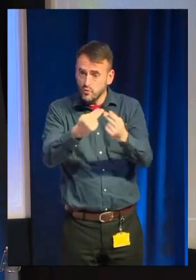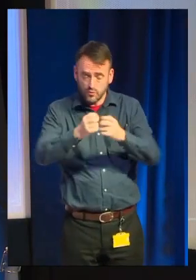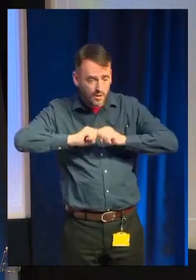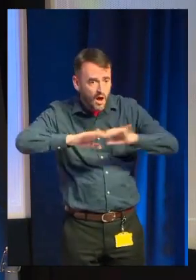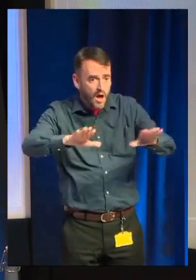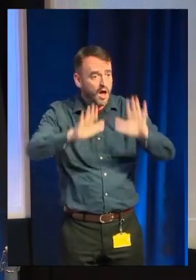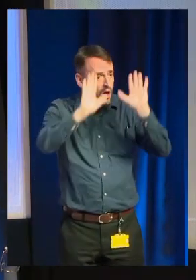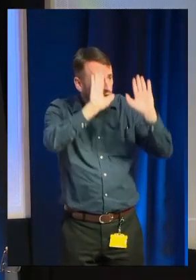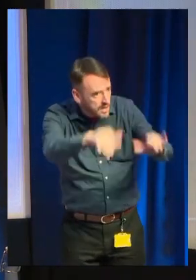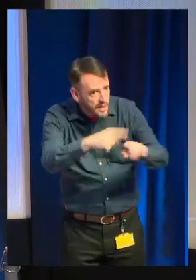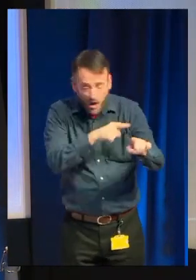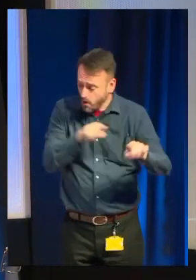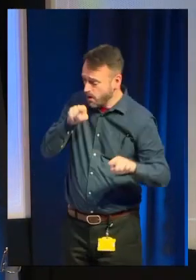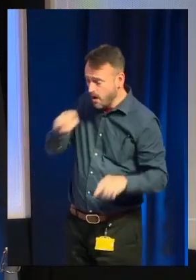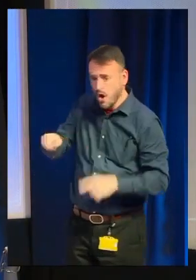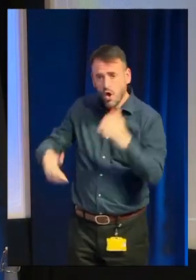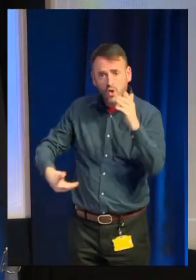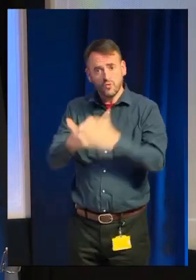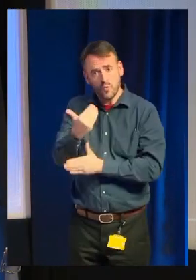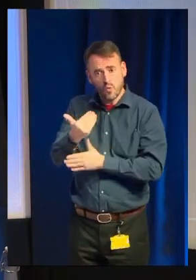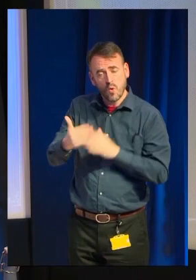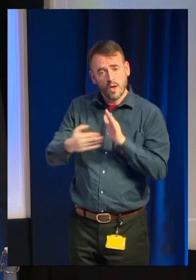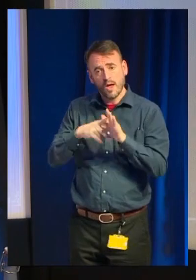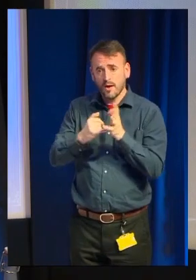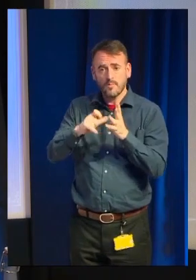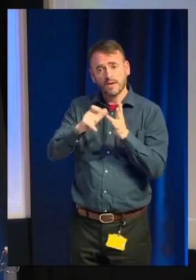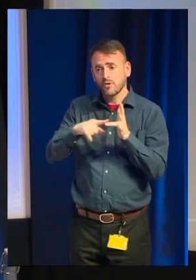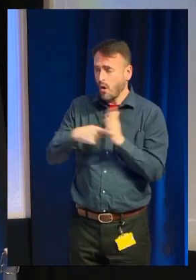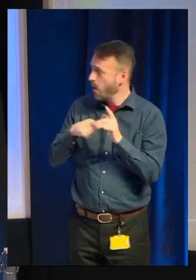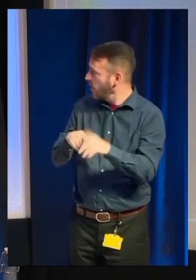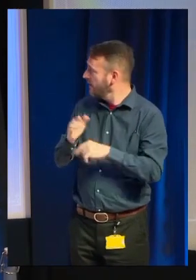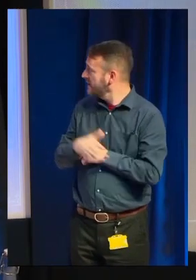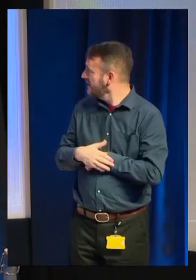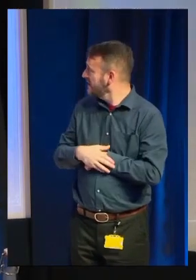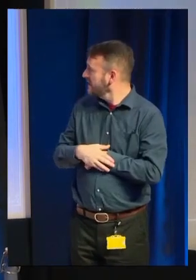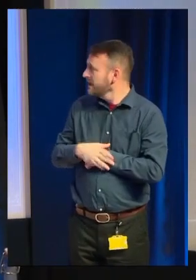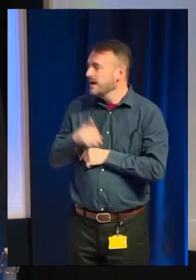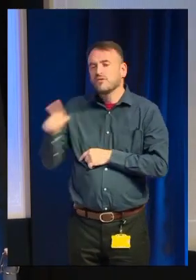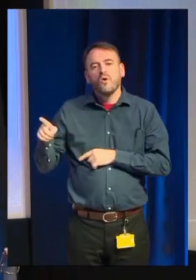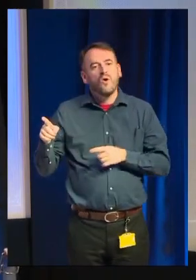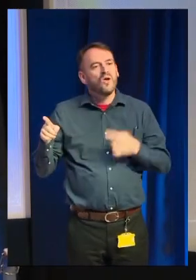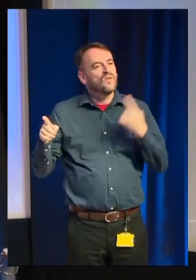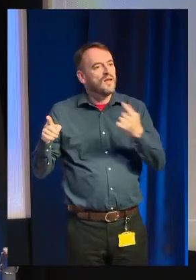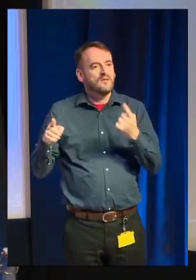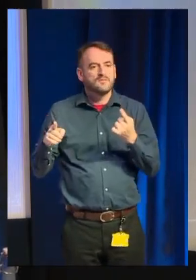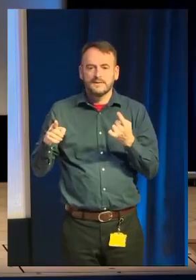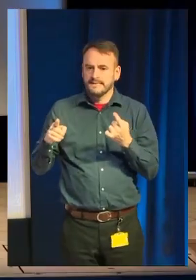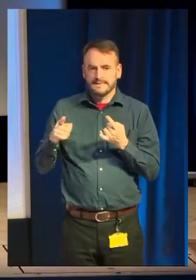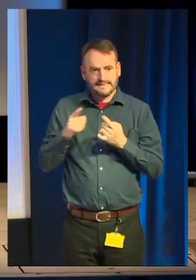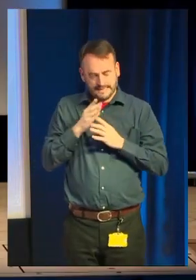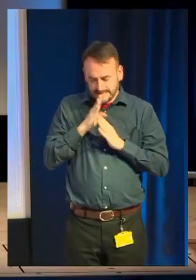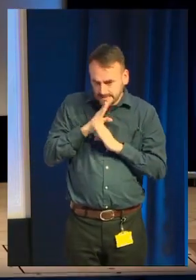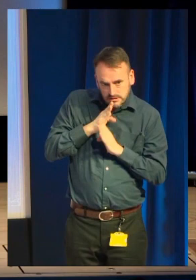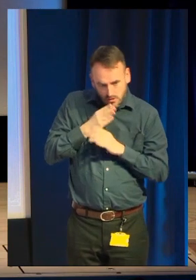This secret name urchin. So find a way to get over your reticence to share secrets about your work.